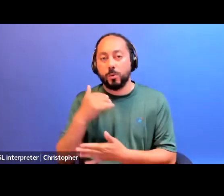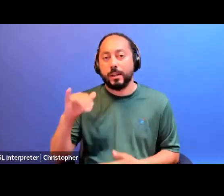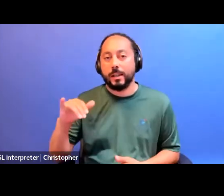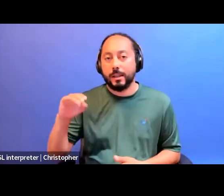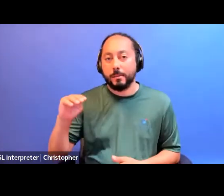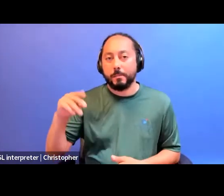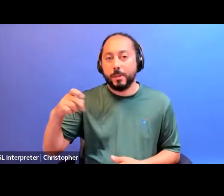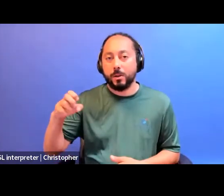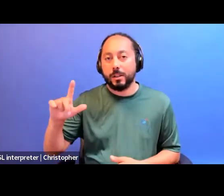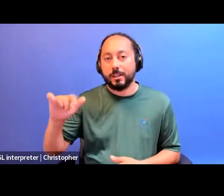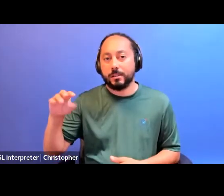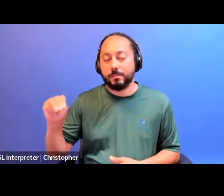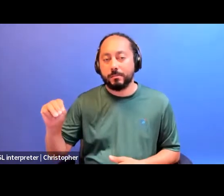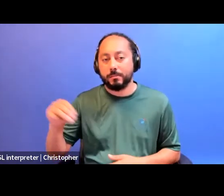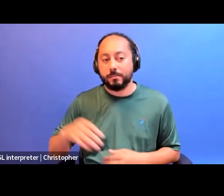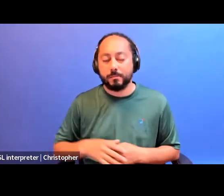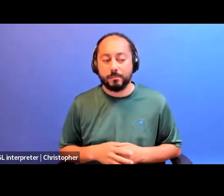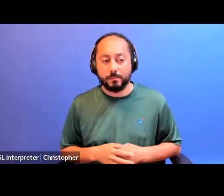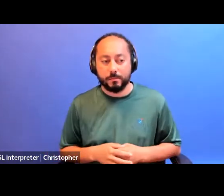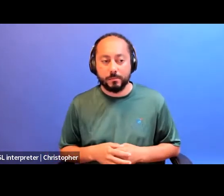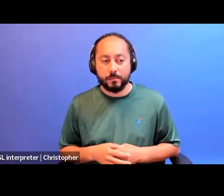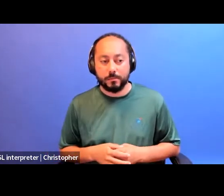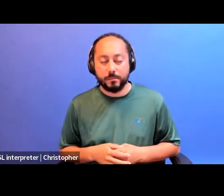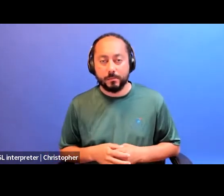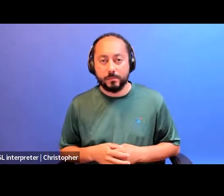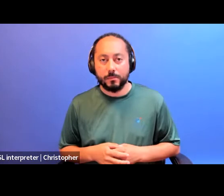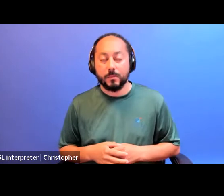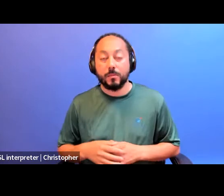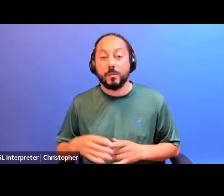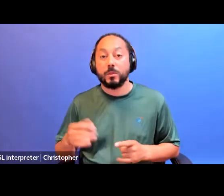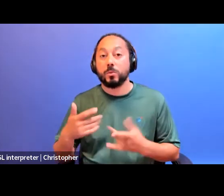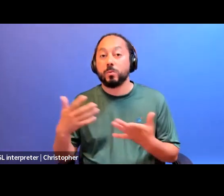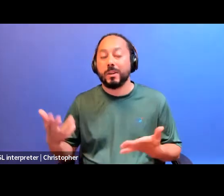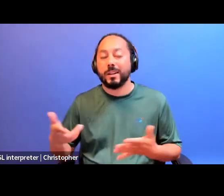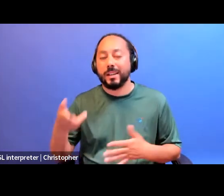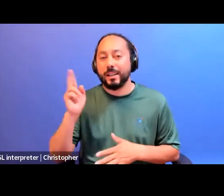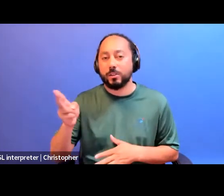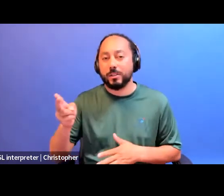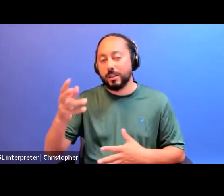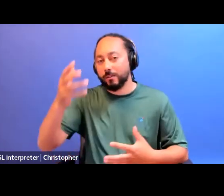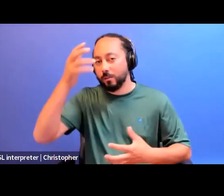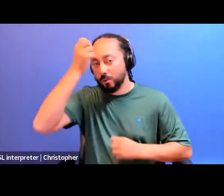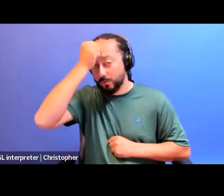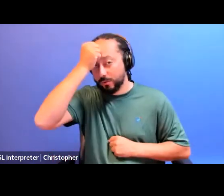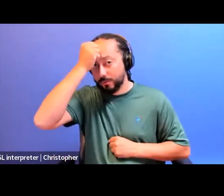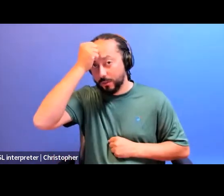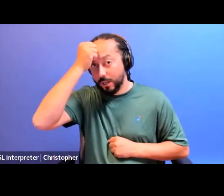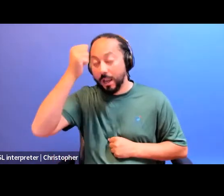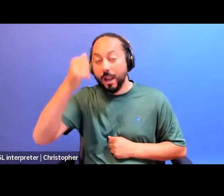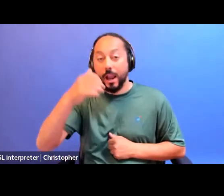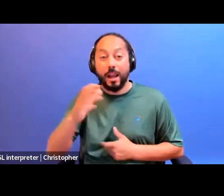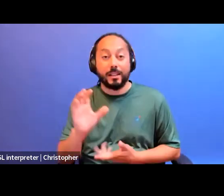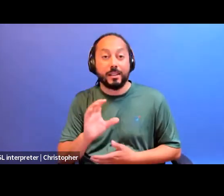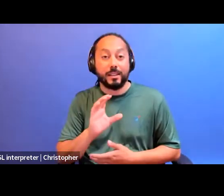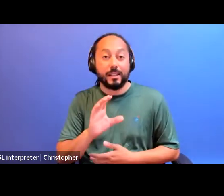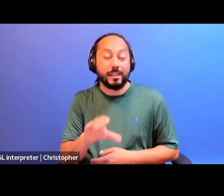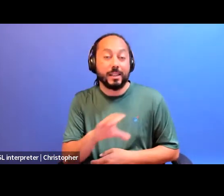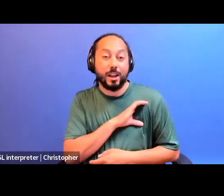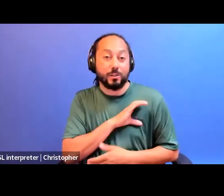New imperialism is built on histories of colonialism, and it's characterized by racialized,